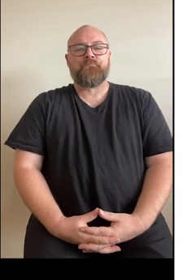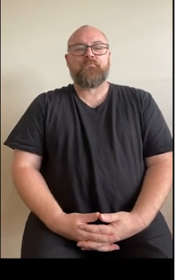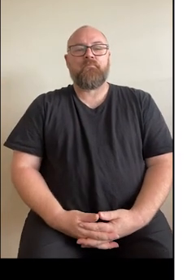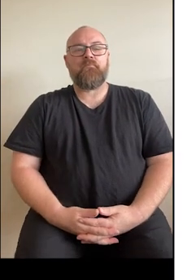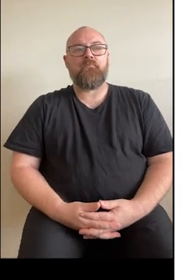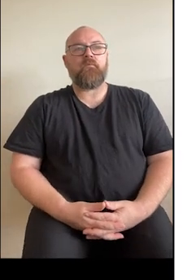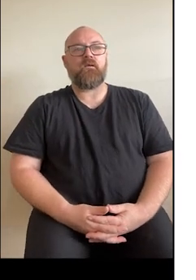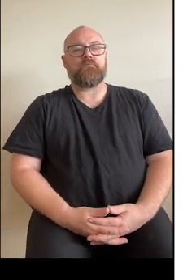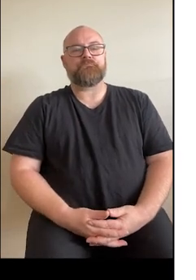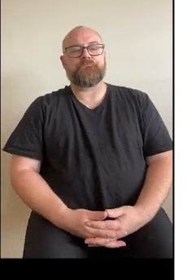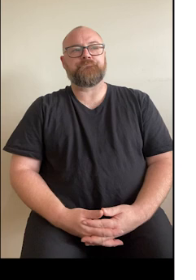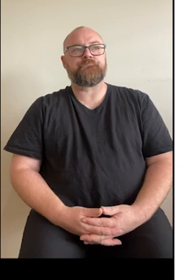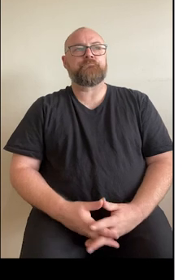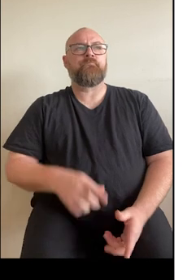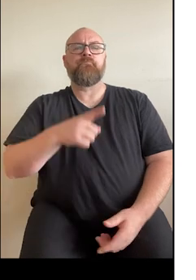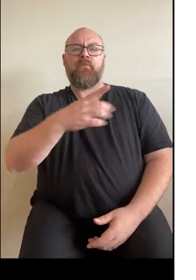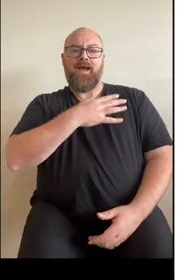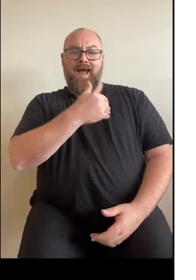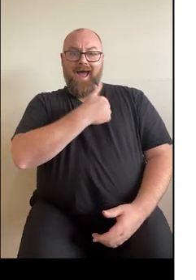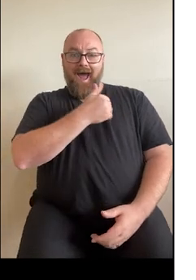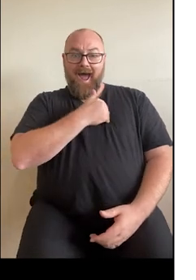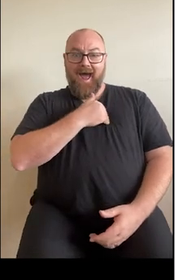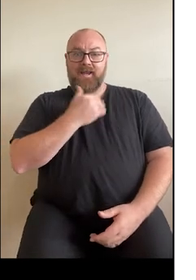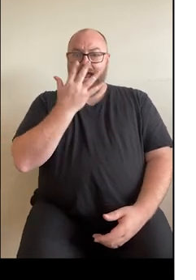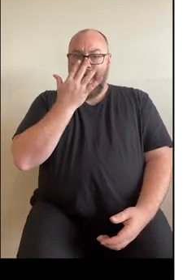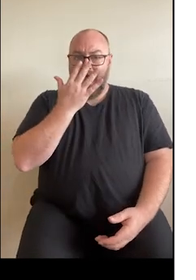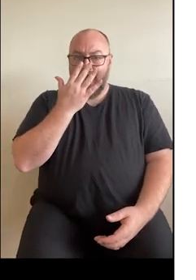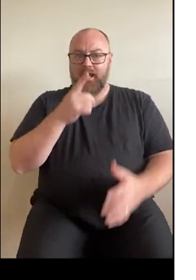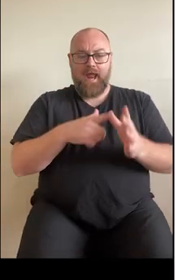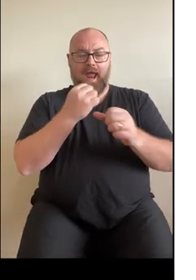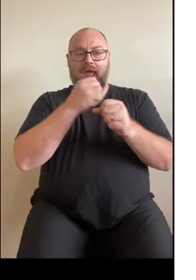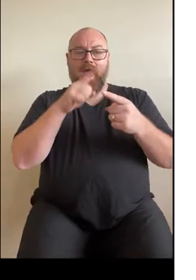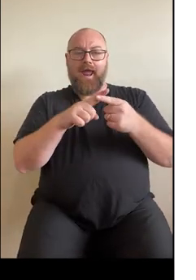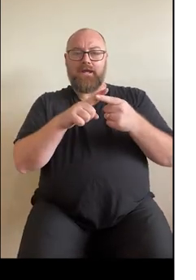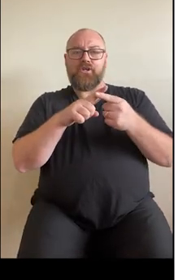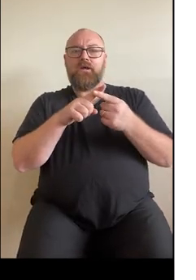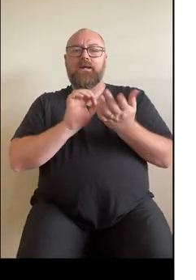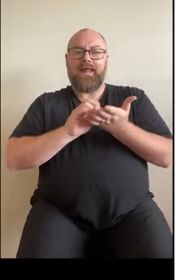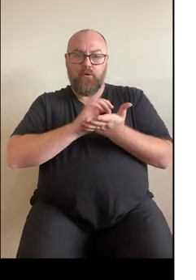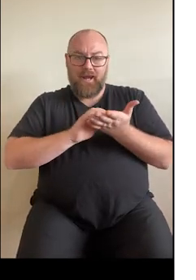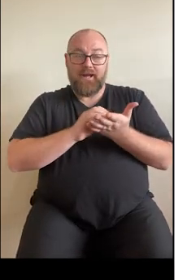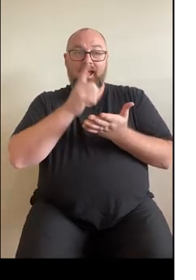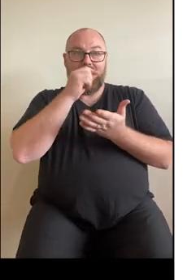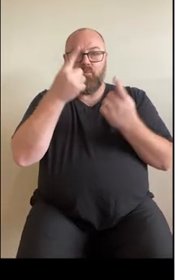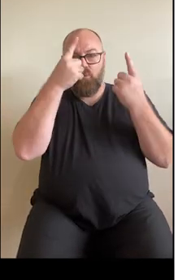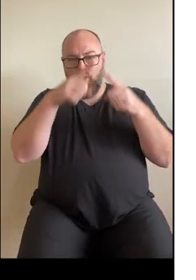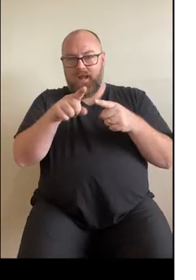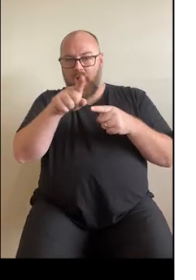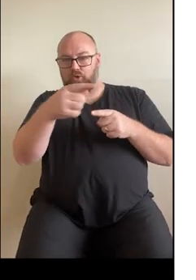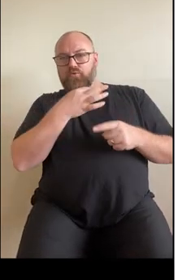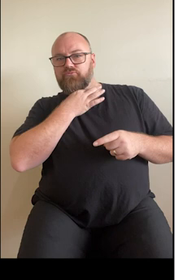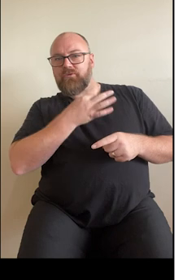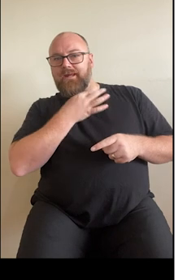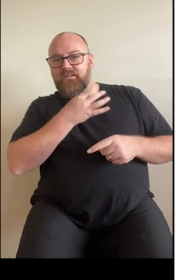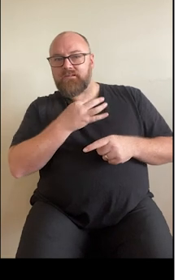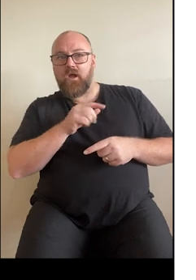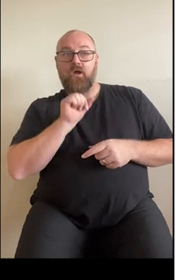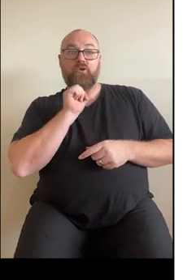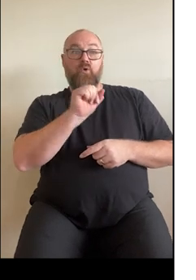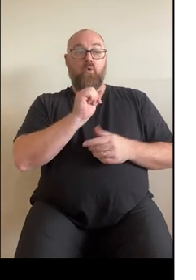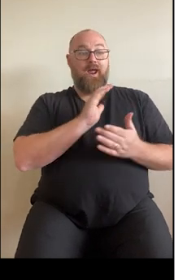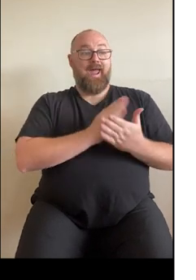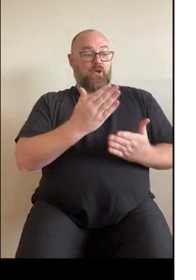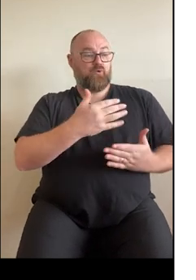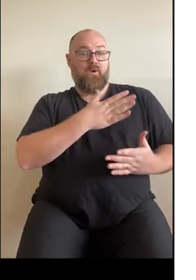The heart age calculator can also help you understand your risk of heart attack or stroke. It identifies your heart age compared to your actual